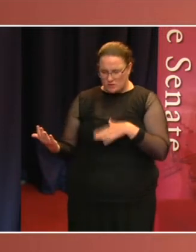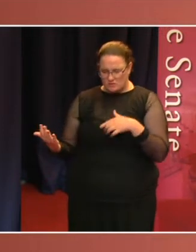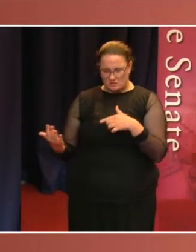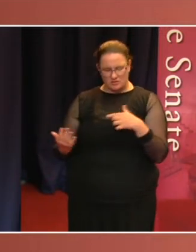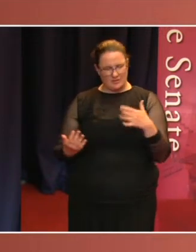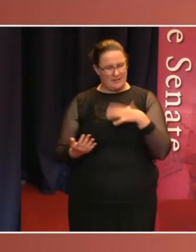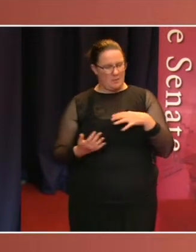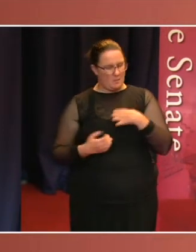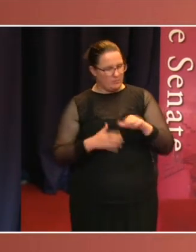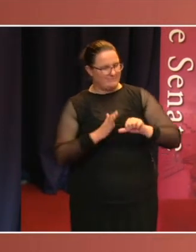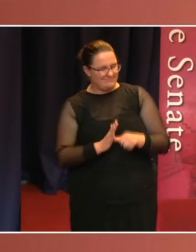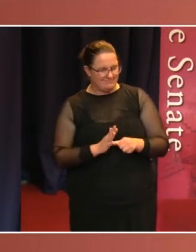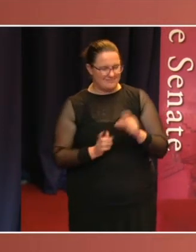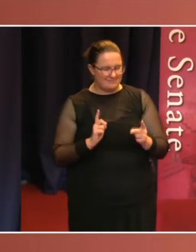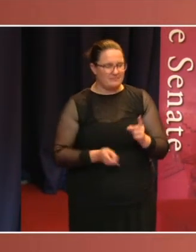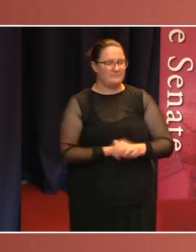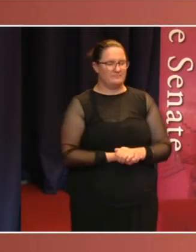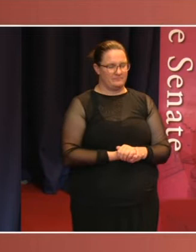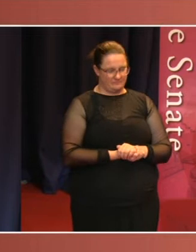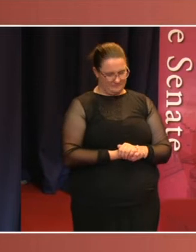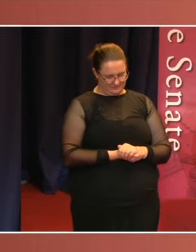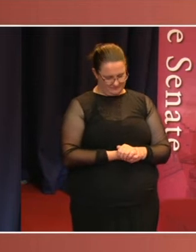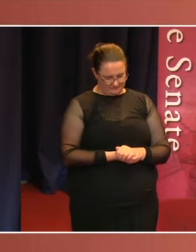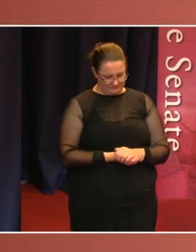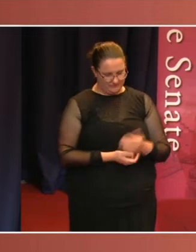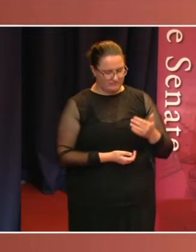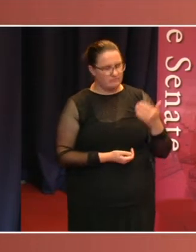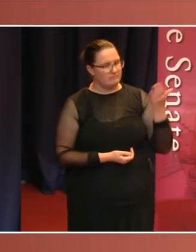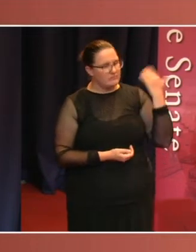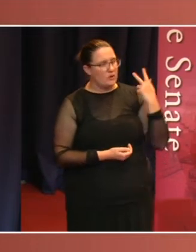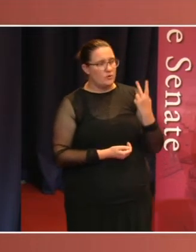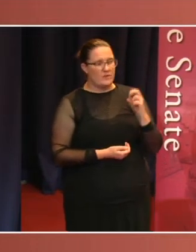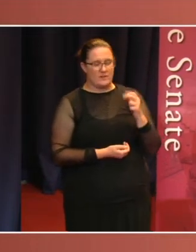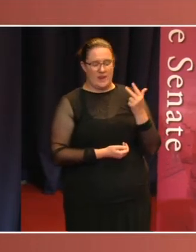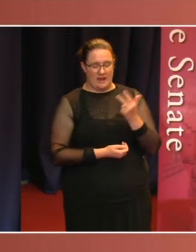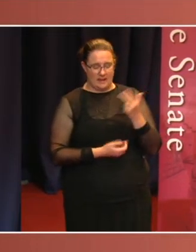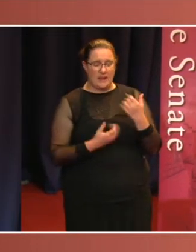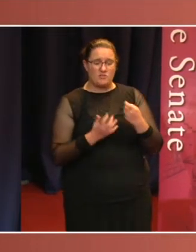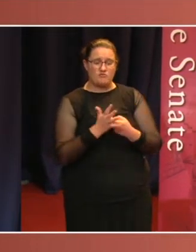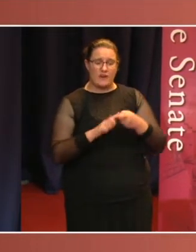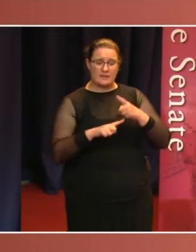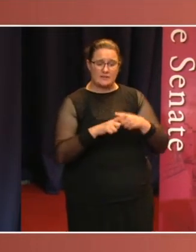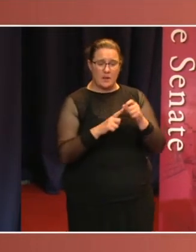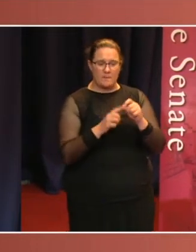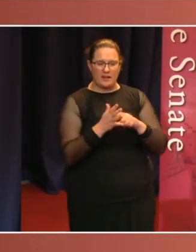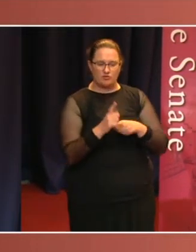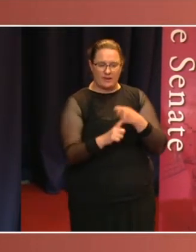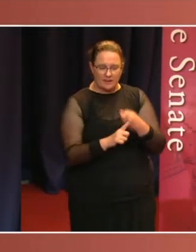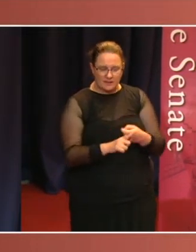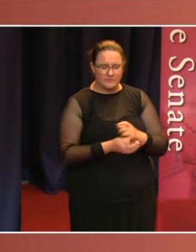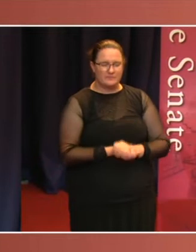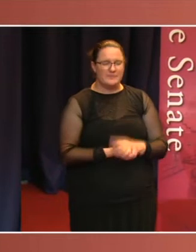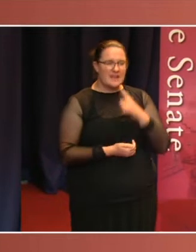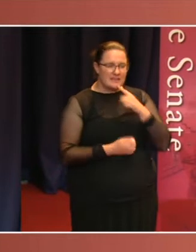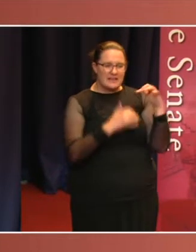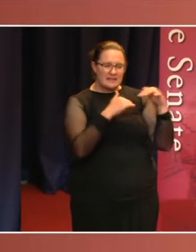agenda. In a 2018 speech, Senator Rex Patrick contrasted the Senate to